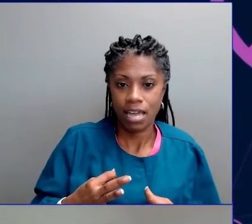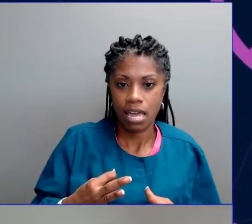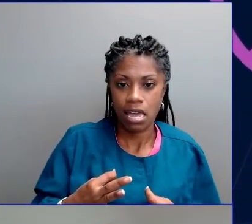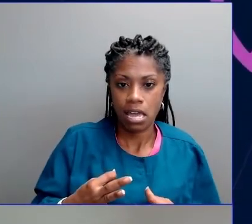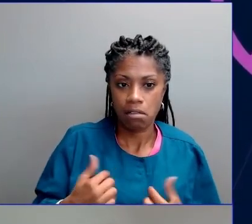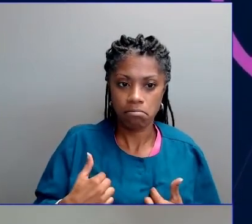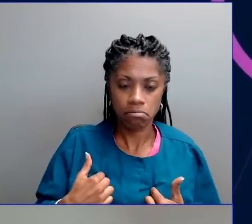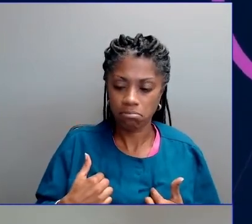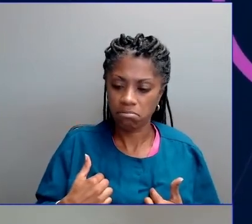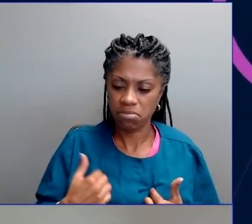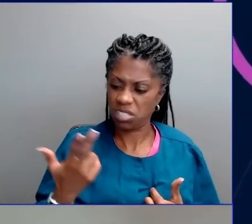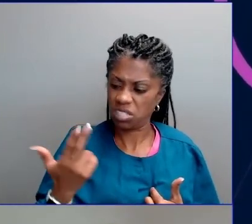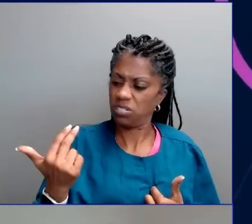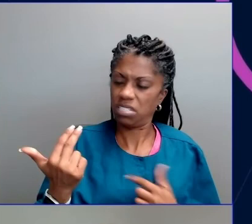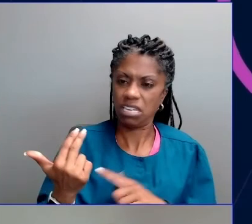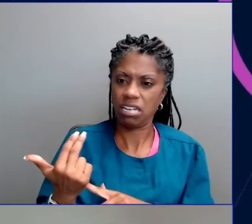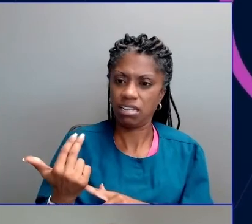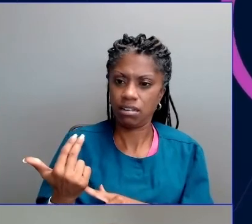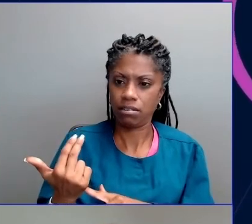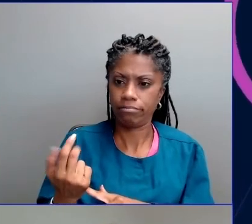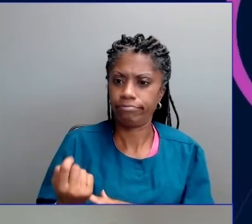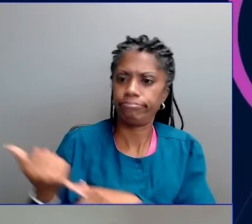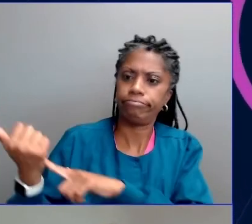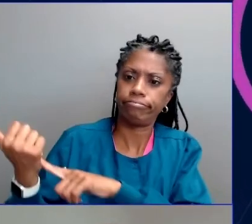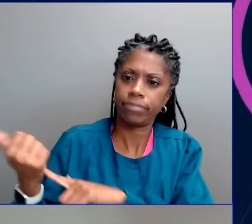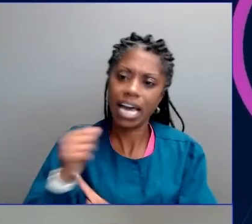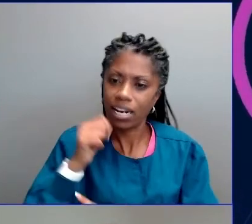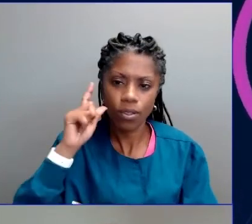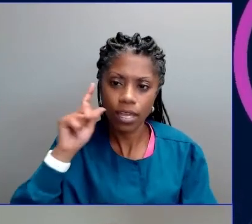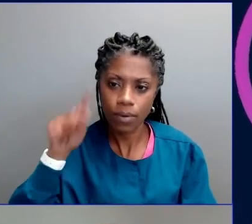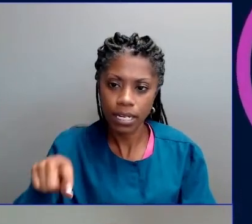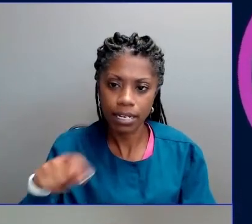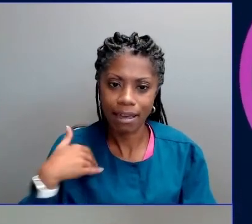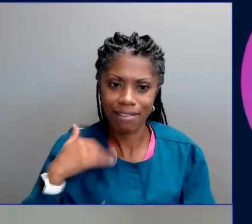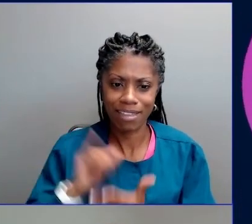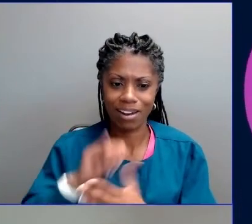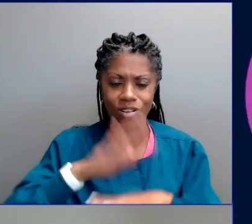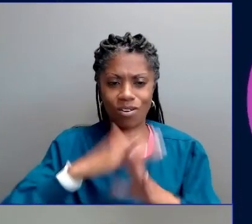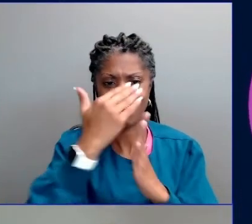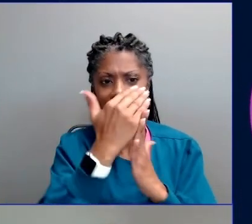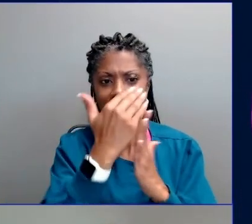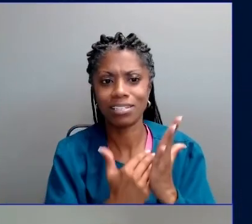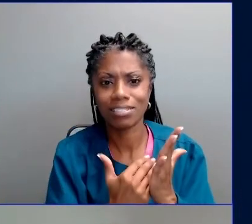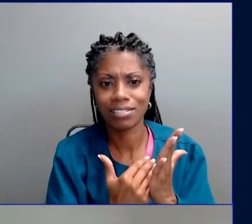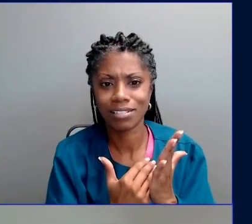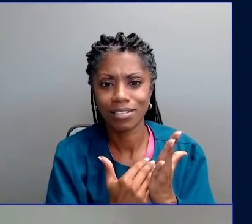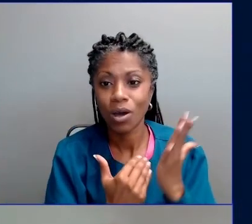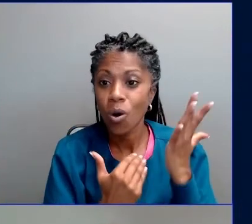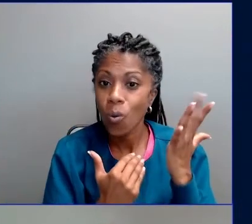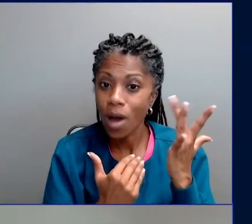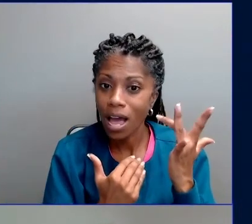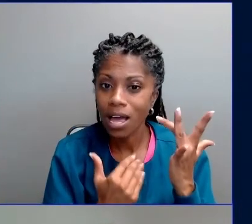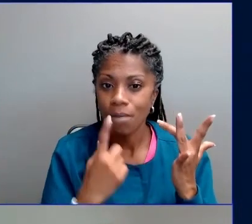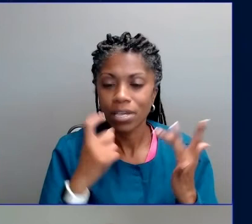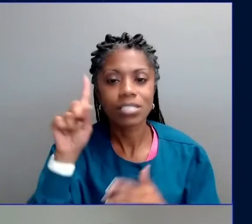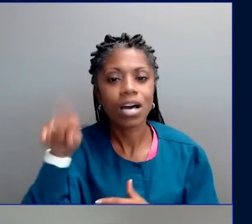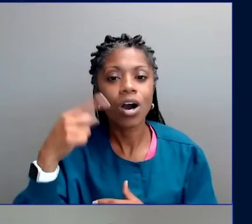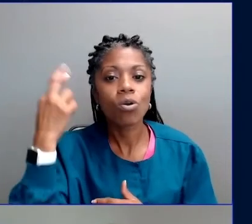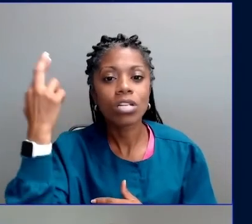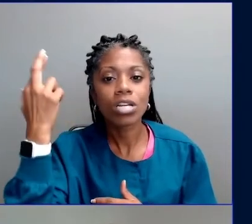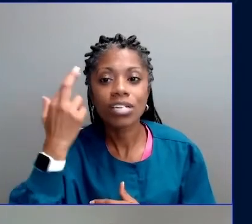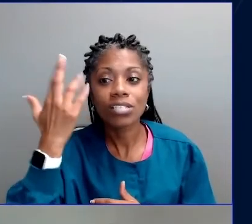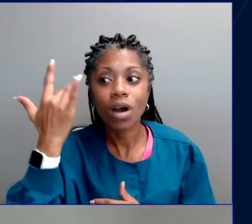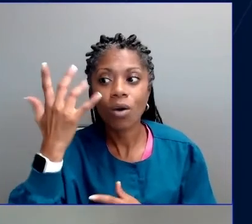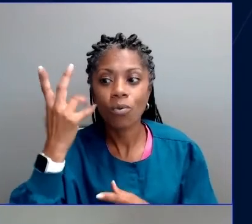it even belongs on this list. Why not? Because the only reason we care about climate change is because it